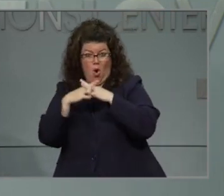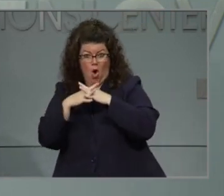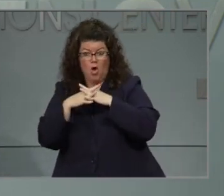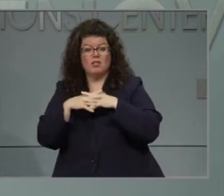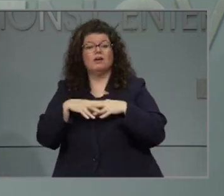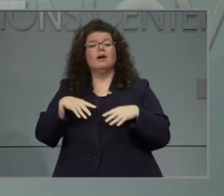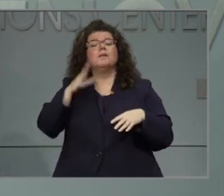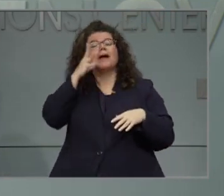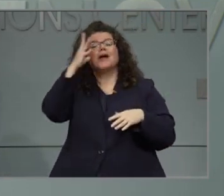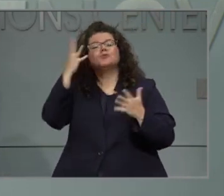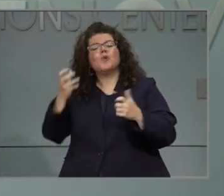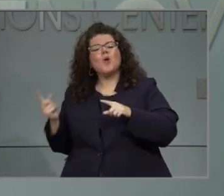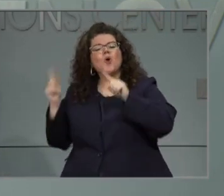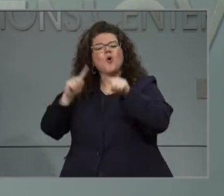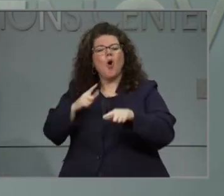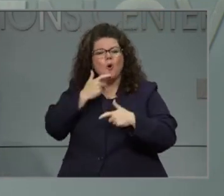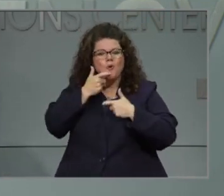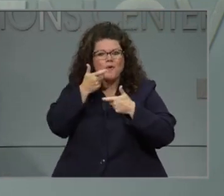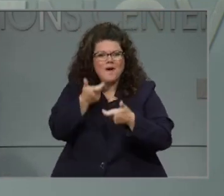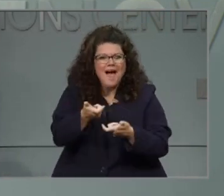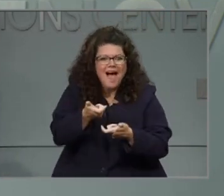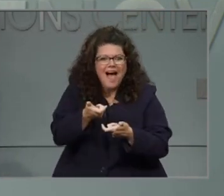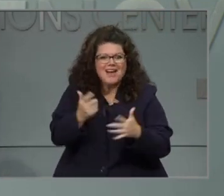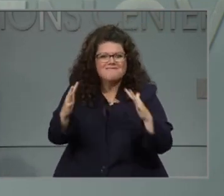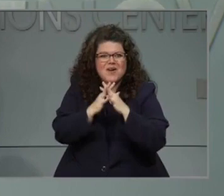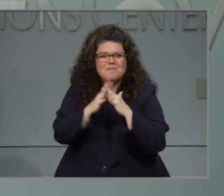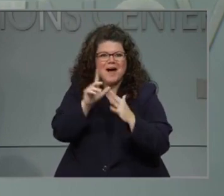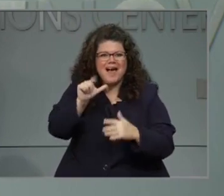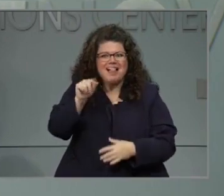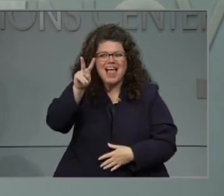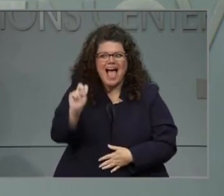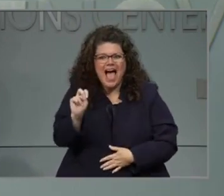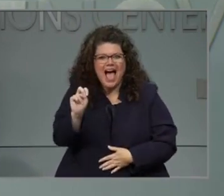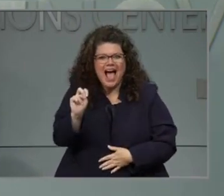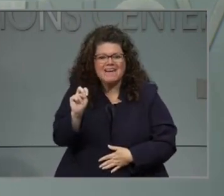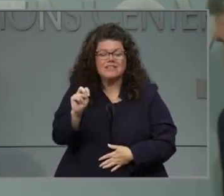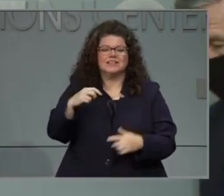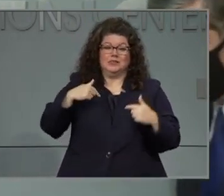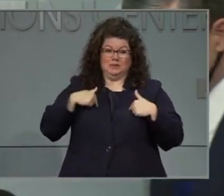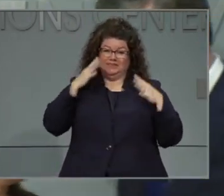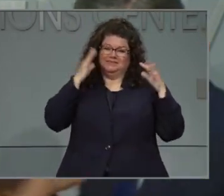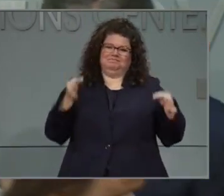that issue as our trends continue to improve and hope to have more on that soon. Thanks.